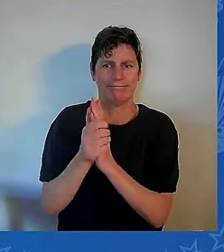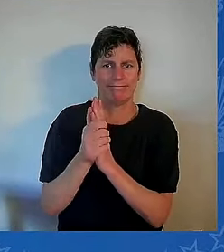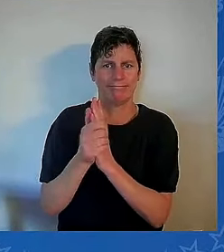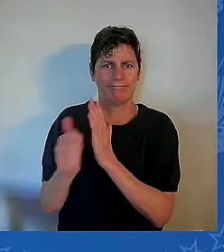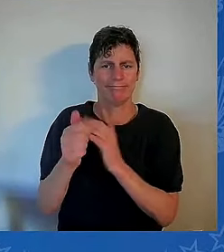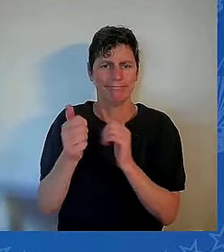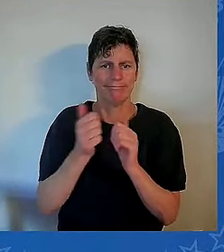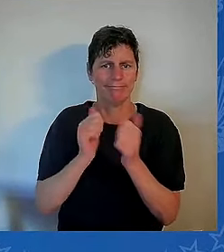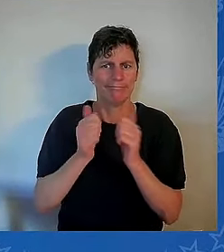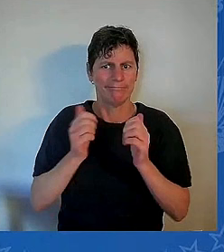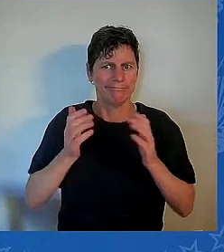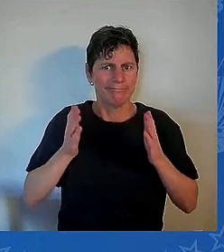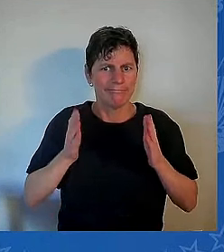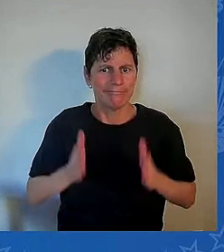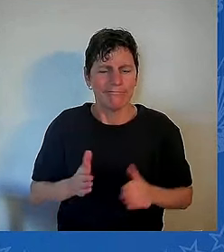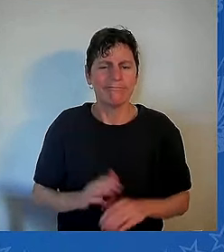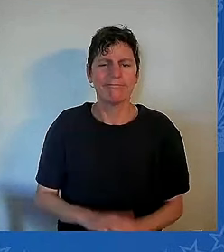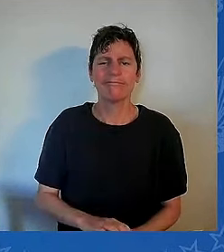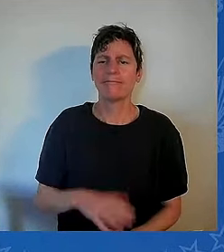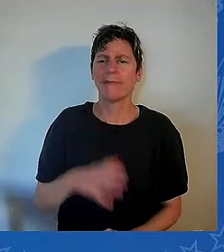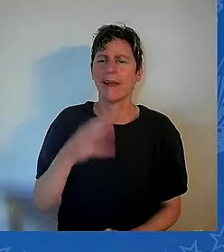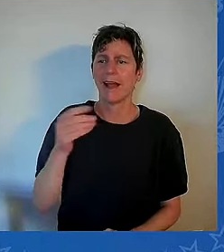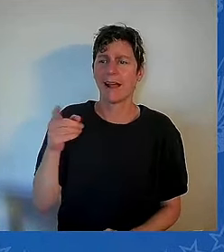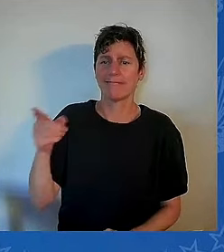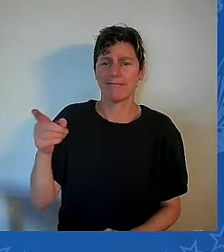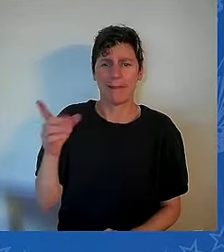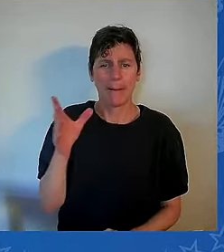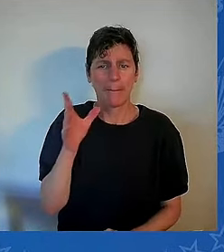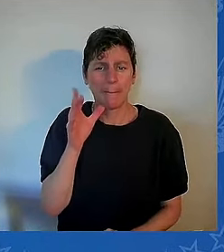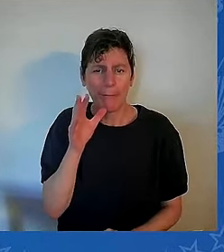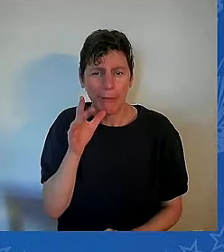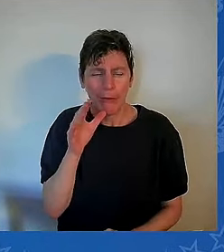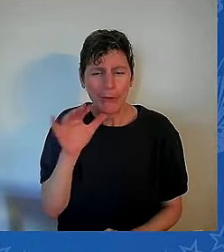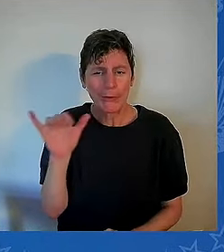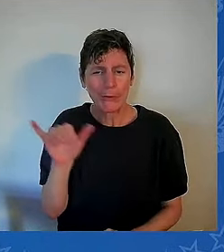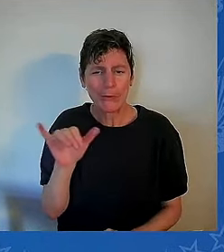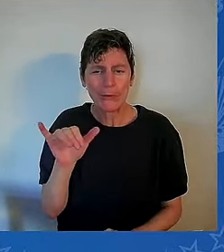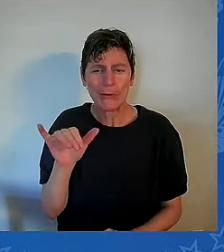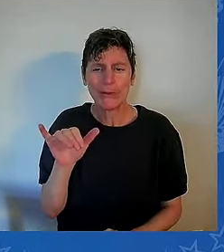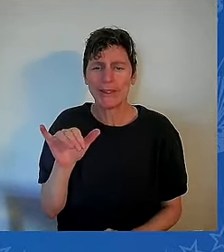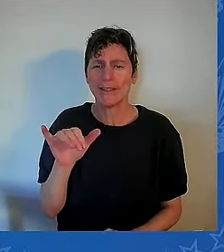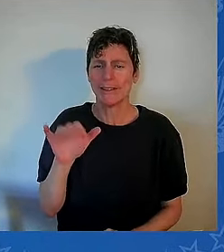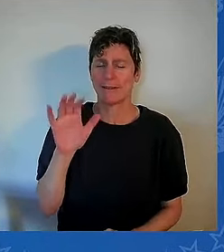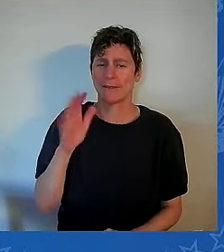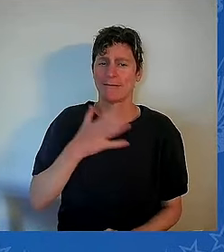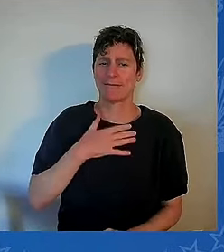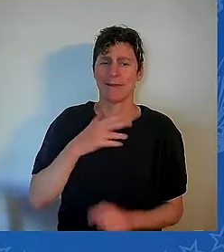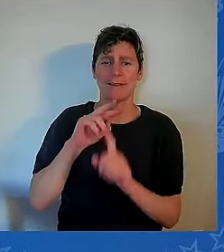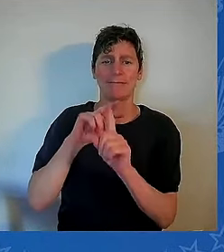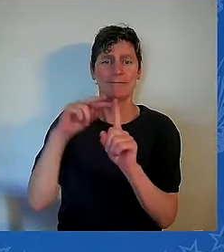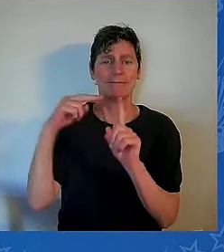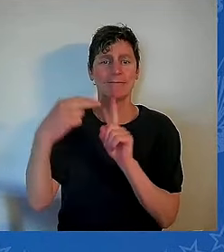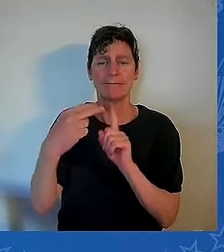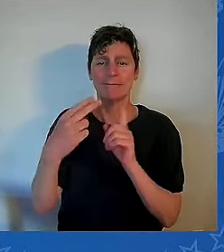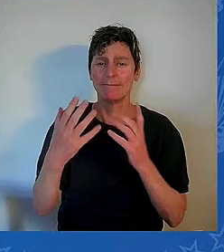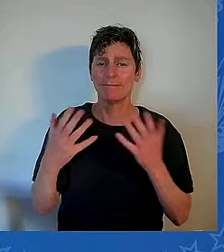There was nothing, from my perspective, and I suspect most of you, that she couldn't do. Nothing.